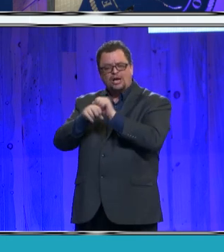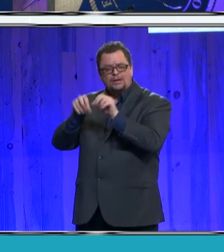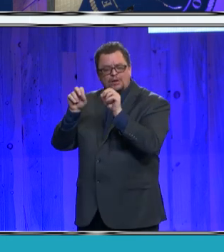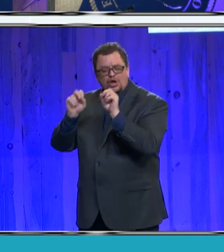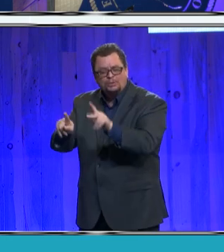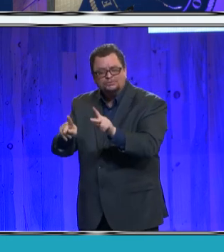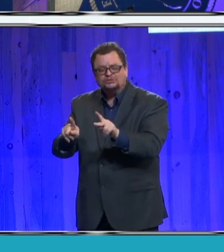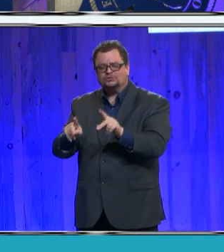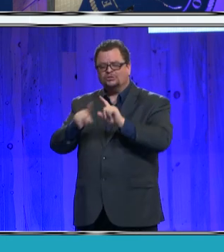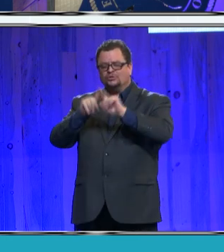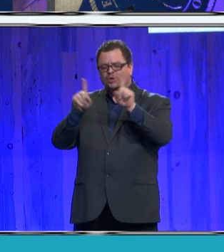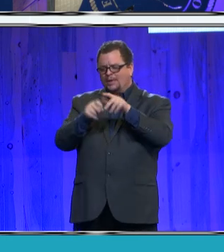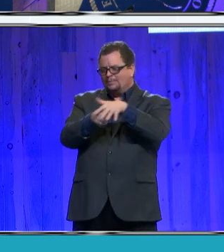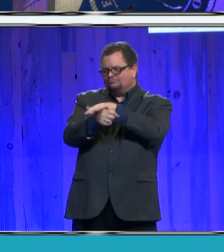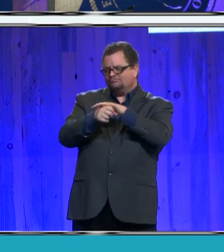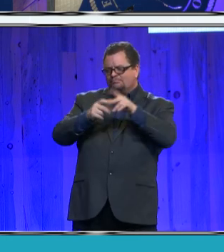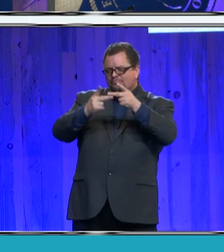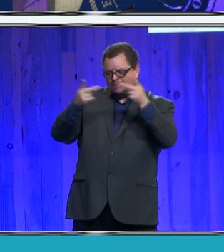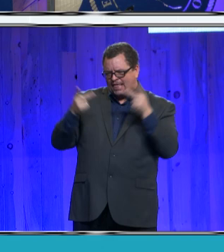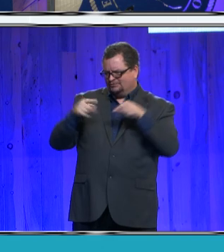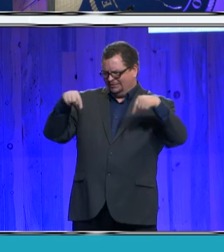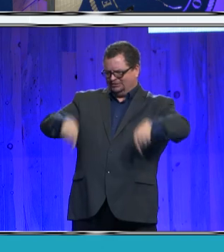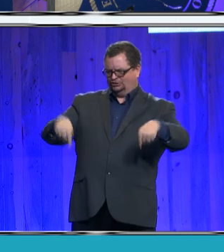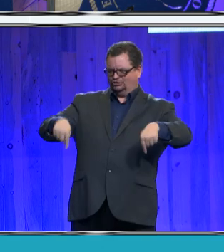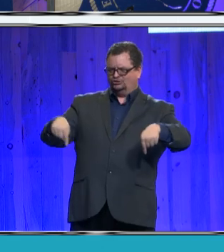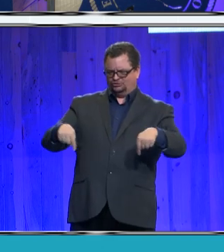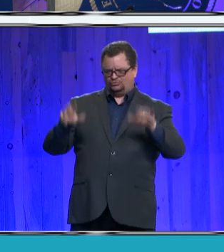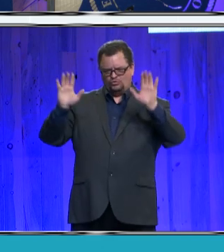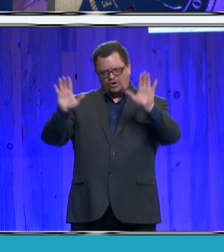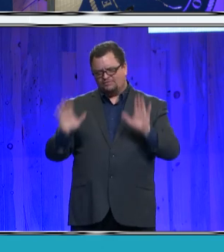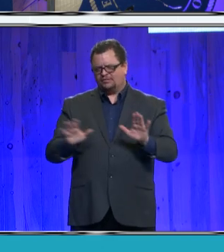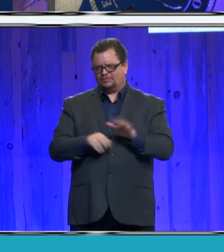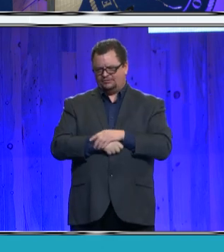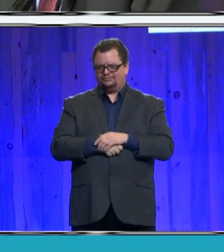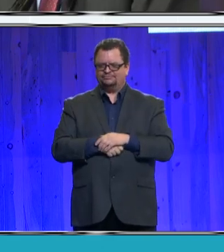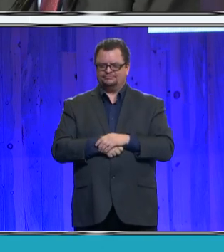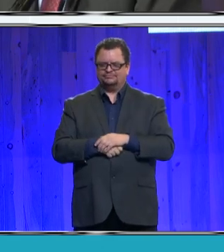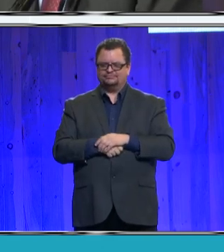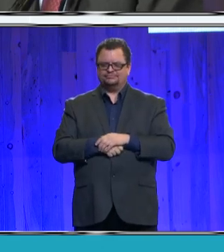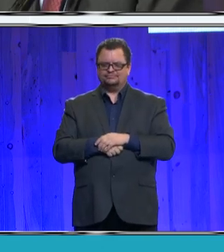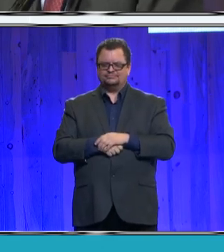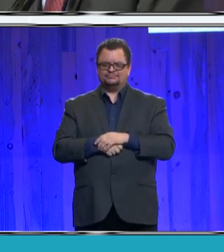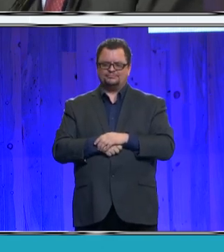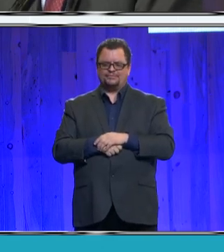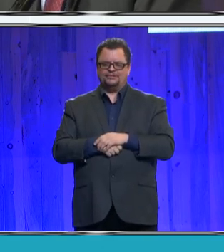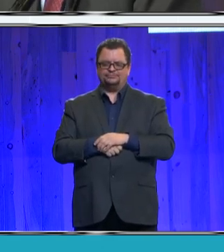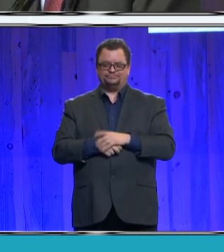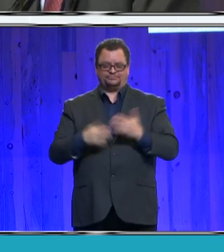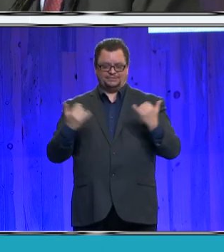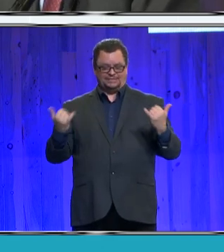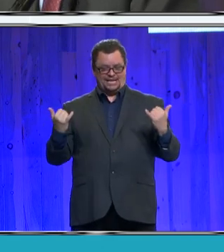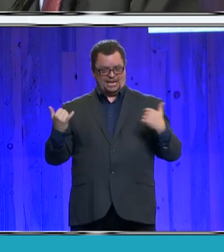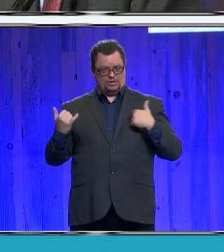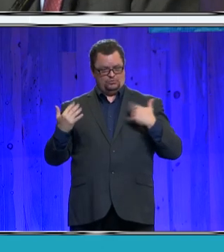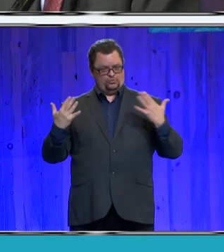place to go on a Saturday night. And as we close, here is my challenge to you.